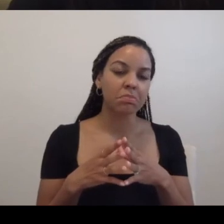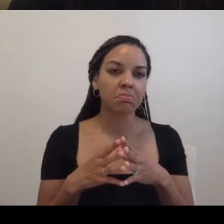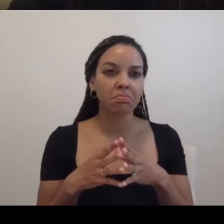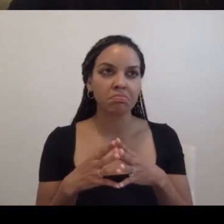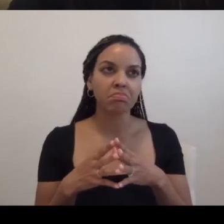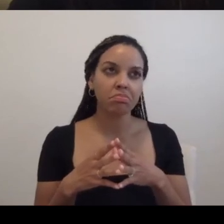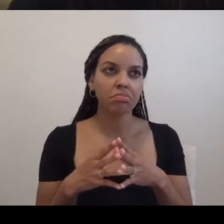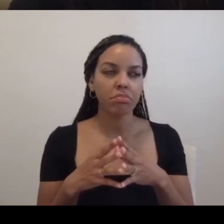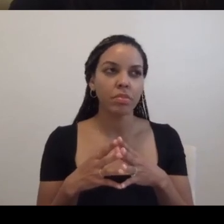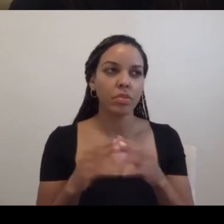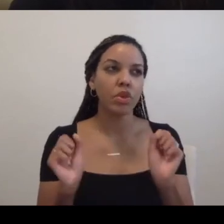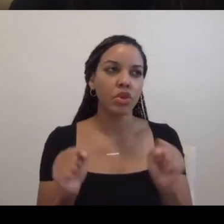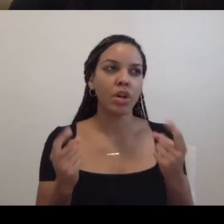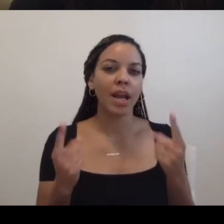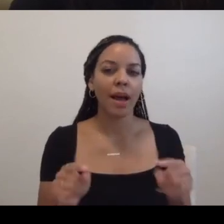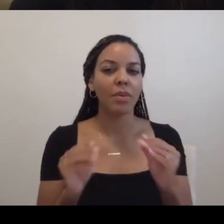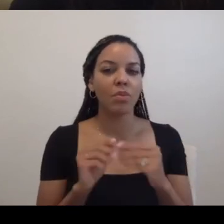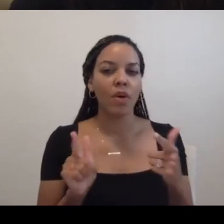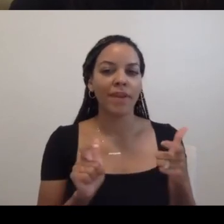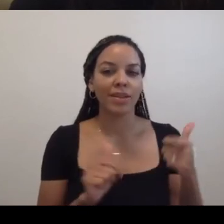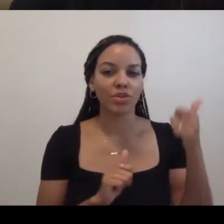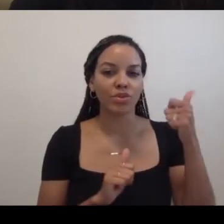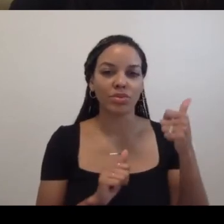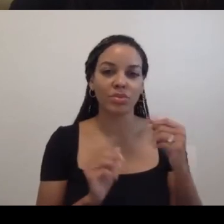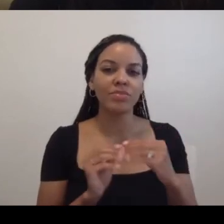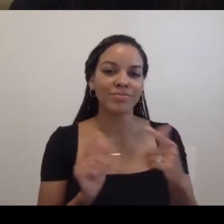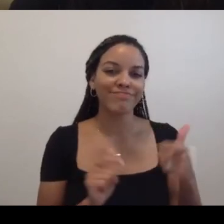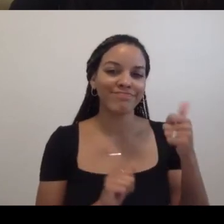things could happen quicker, much quicker.